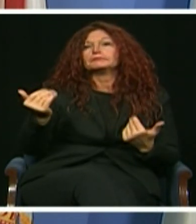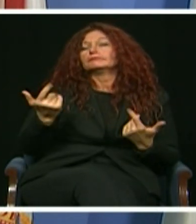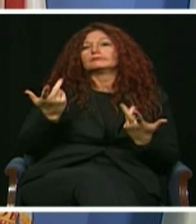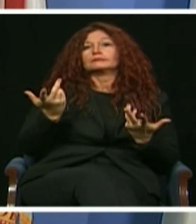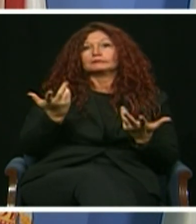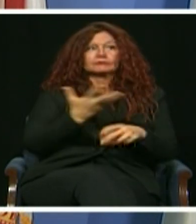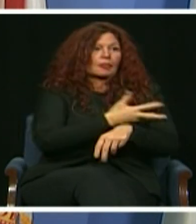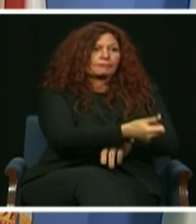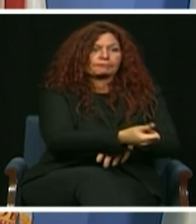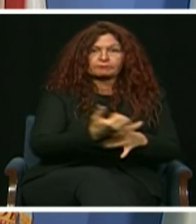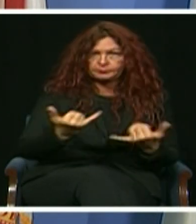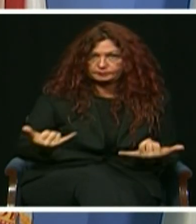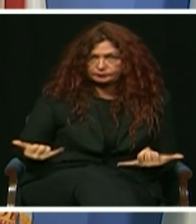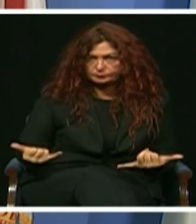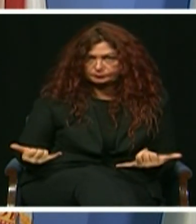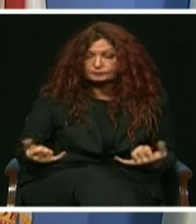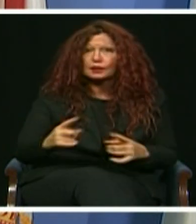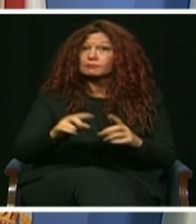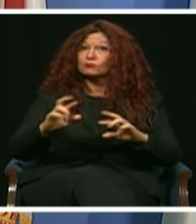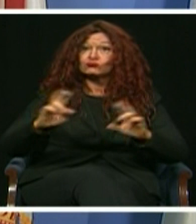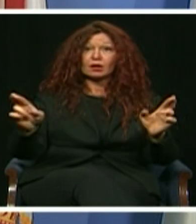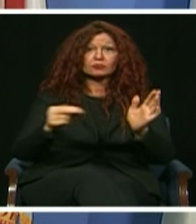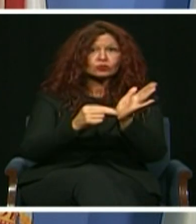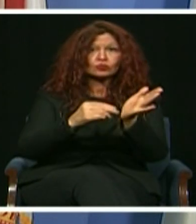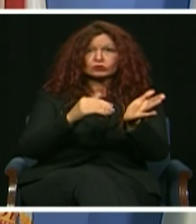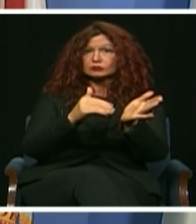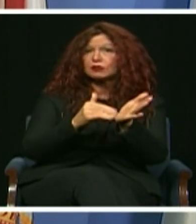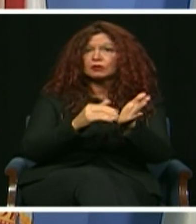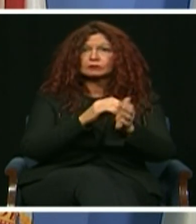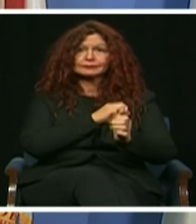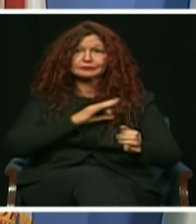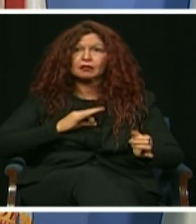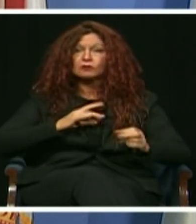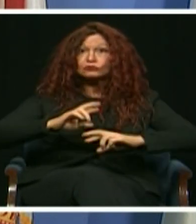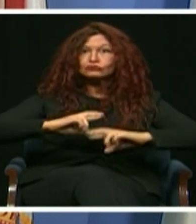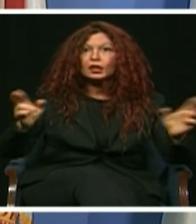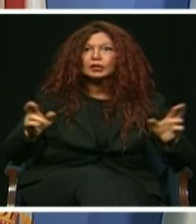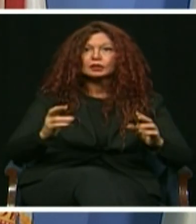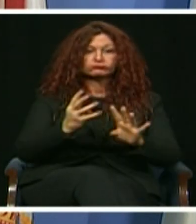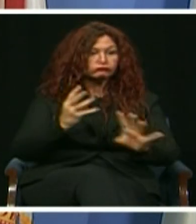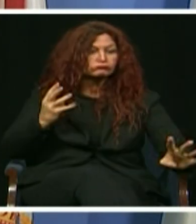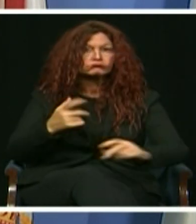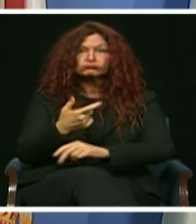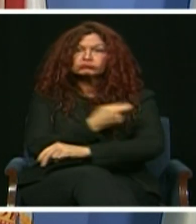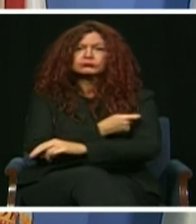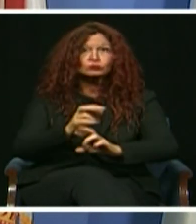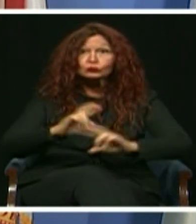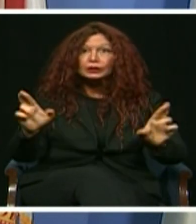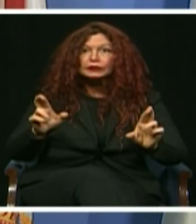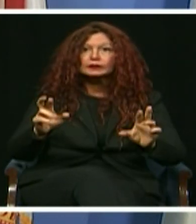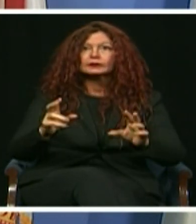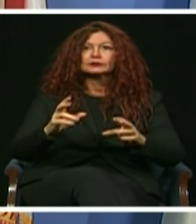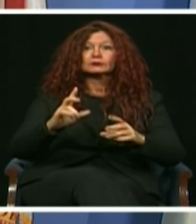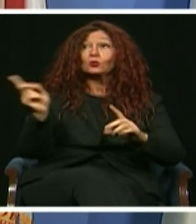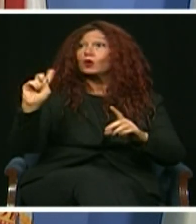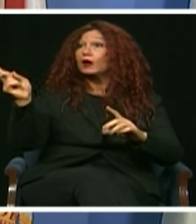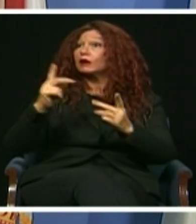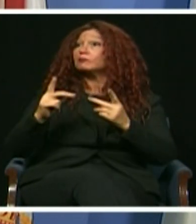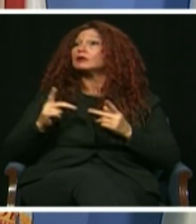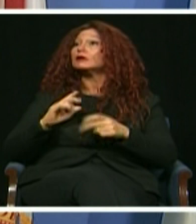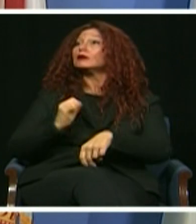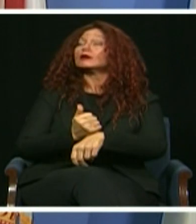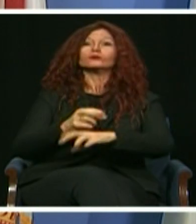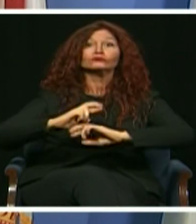are ready to put shots in arms. We just need the vaccine. And while we've quickly put systems in place to distribute vaccines